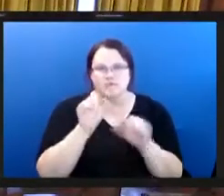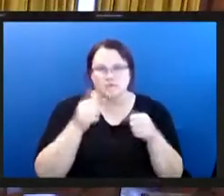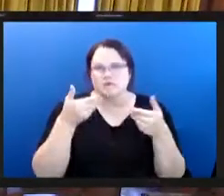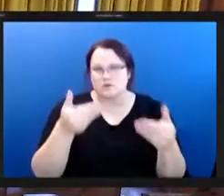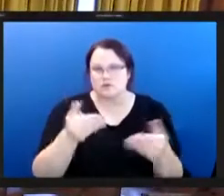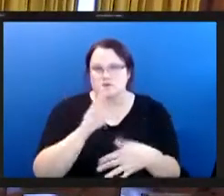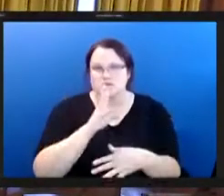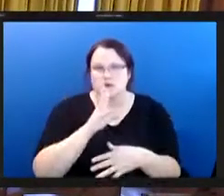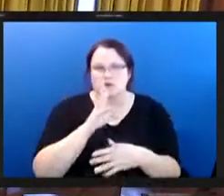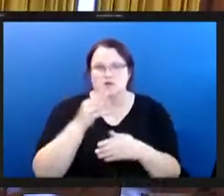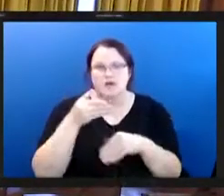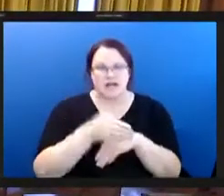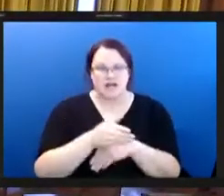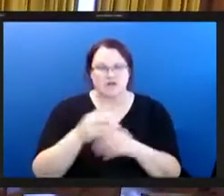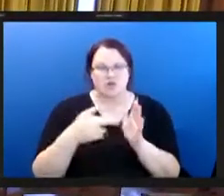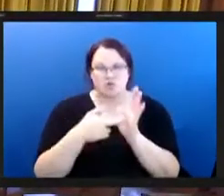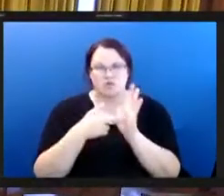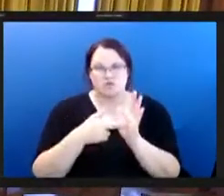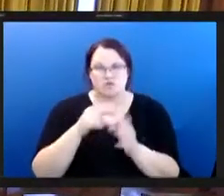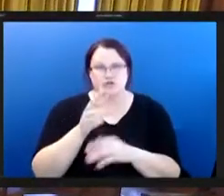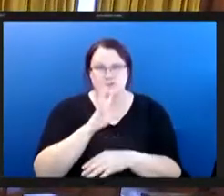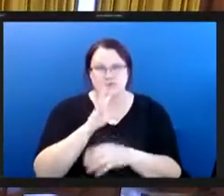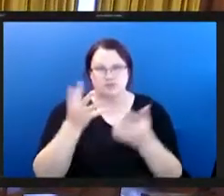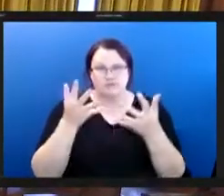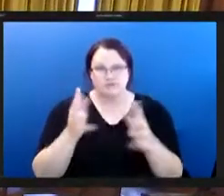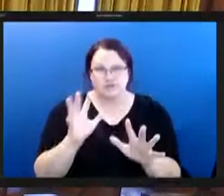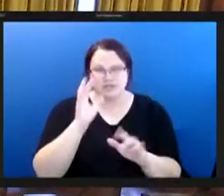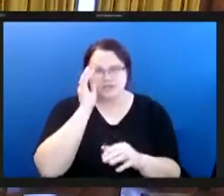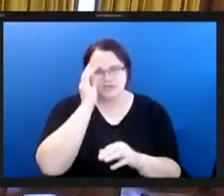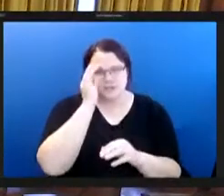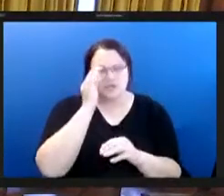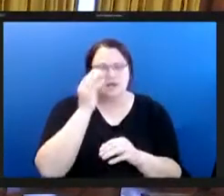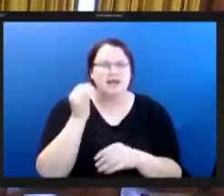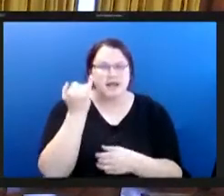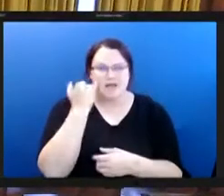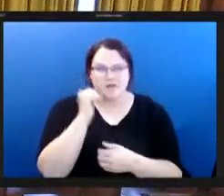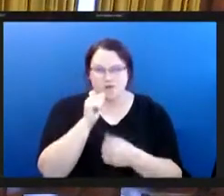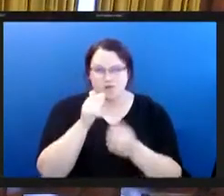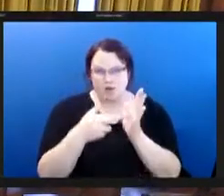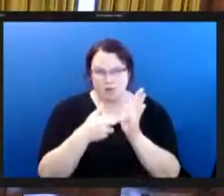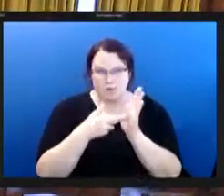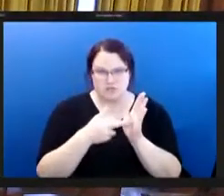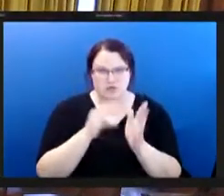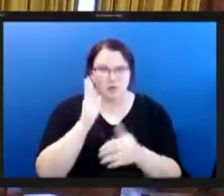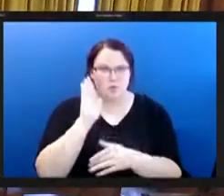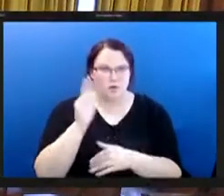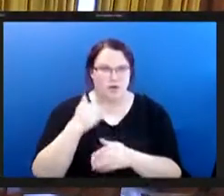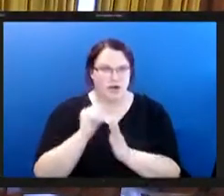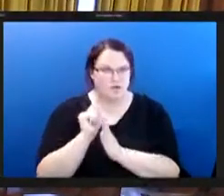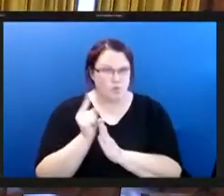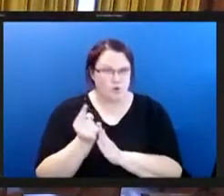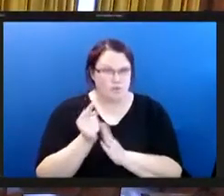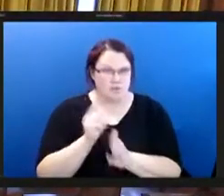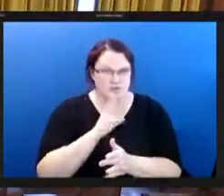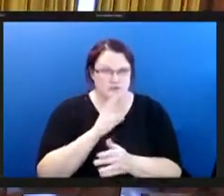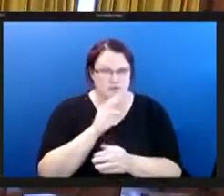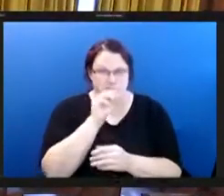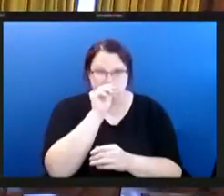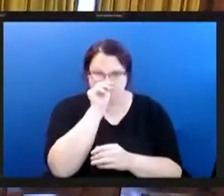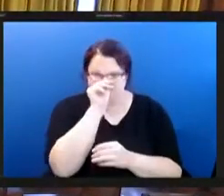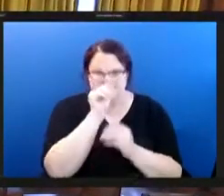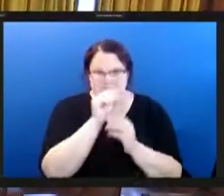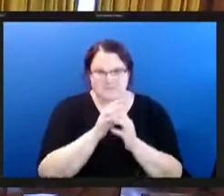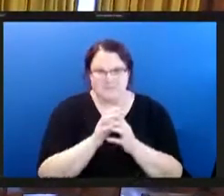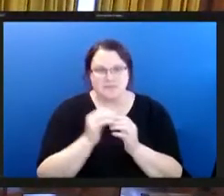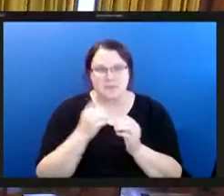registered speakers we will take anyone who's not registered and you will have one minute to speak as a reminder the registered speakers have three